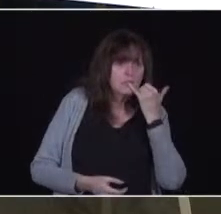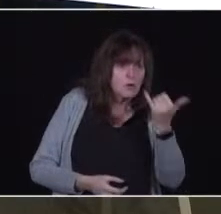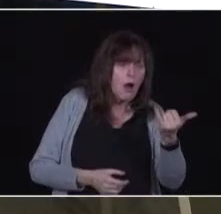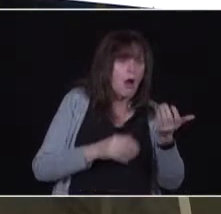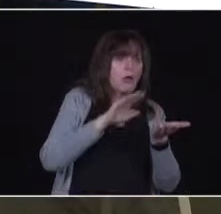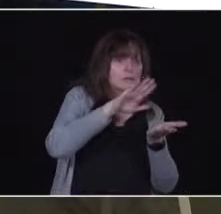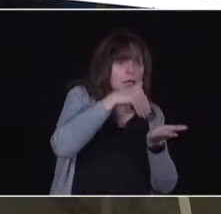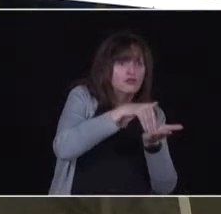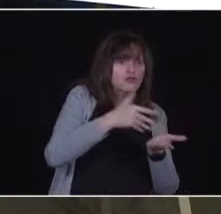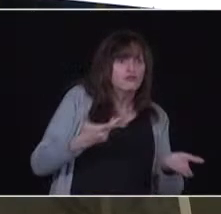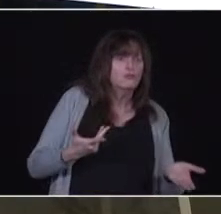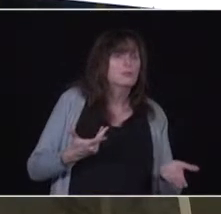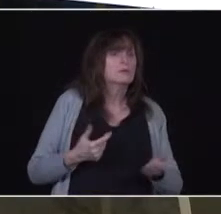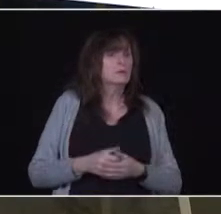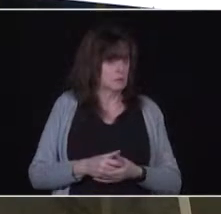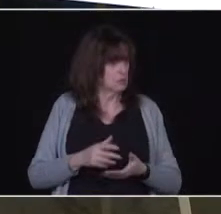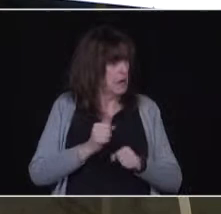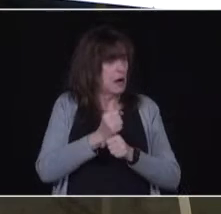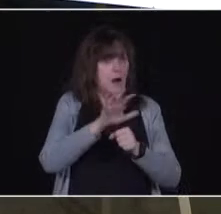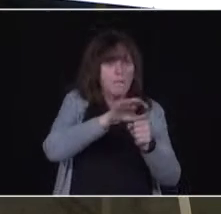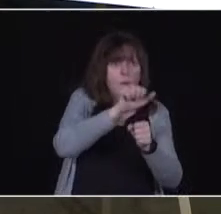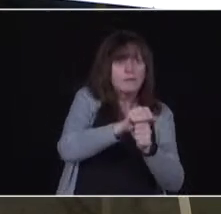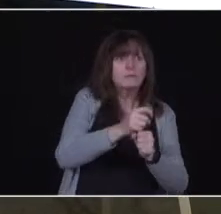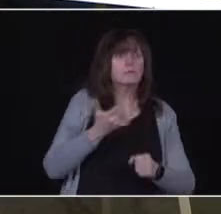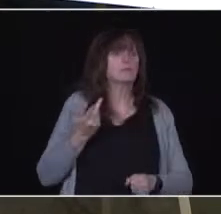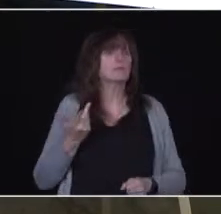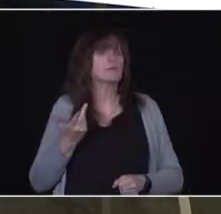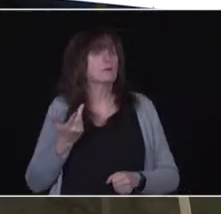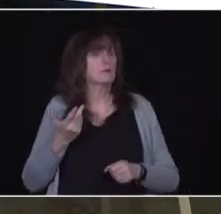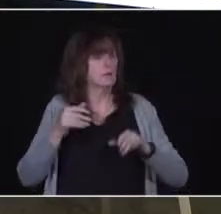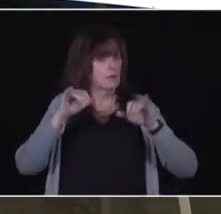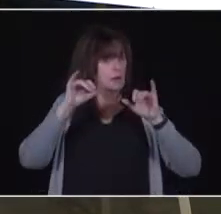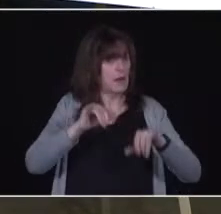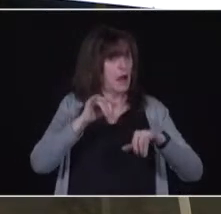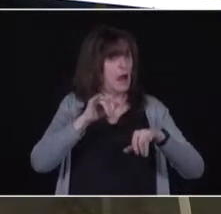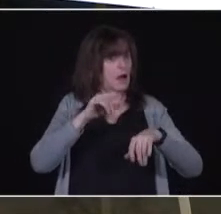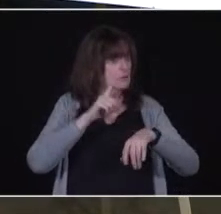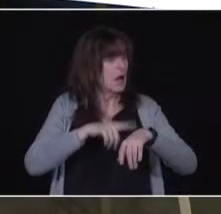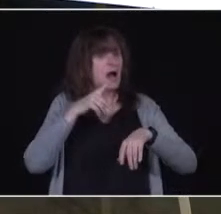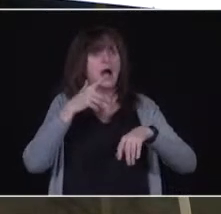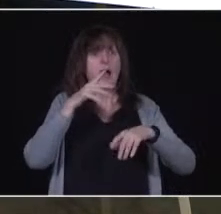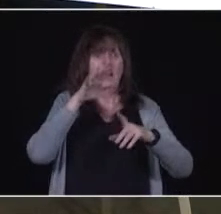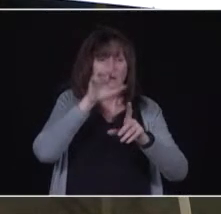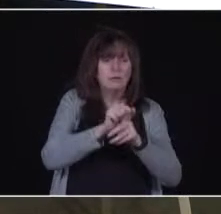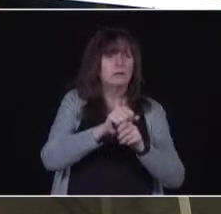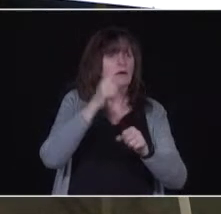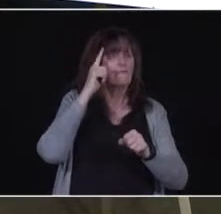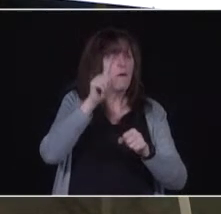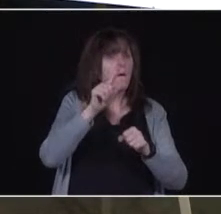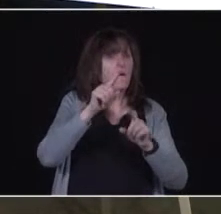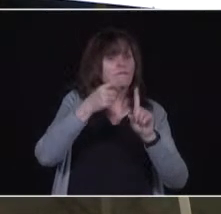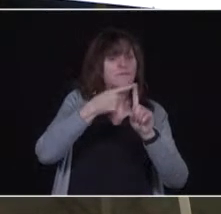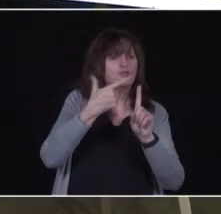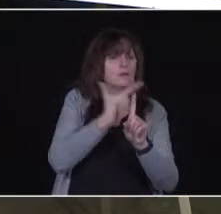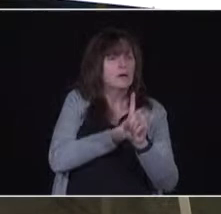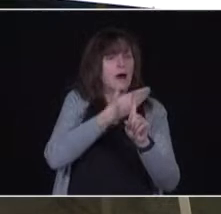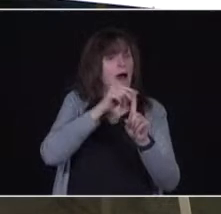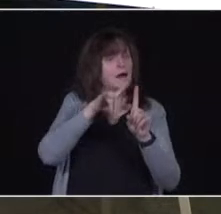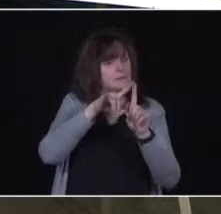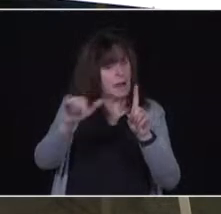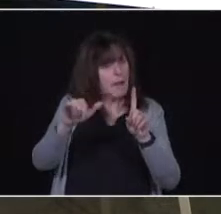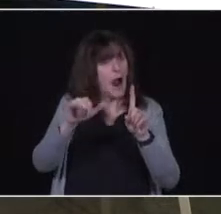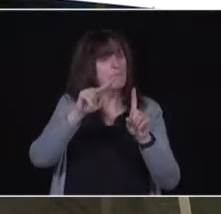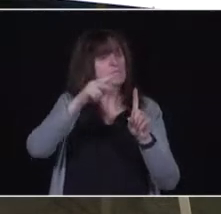the reservation at the same time for the second needle. So I don't think I can be any clearer than that. We anticipate starting with essential workers.